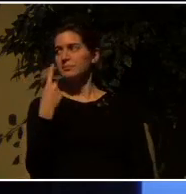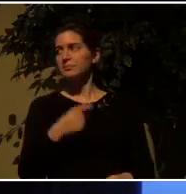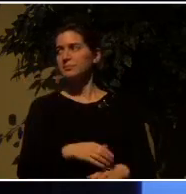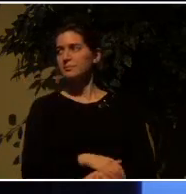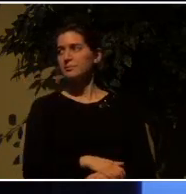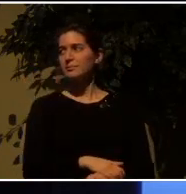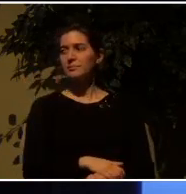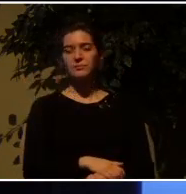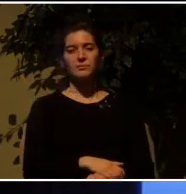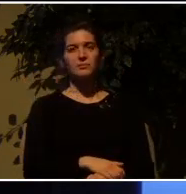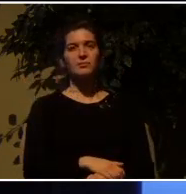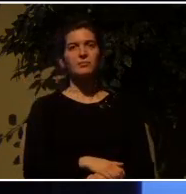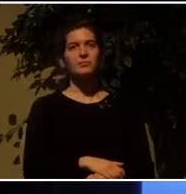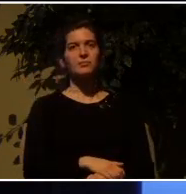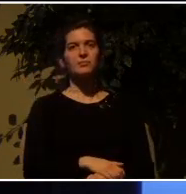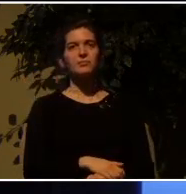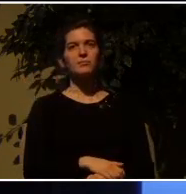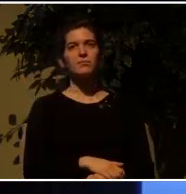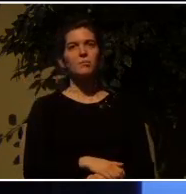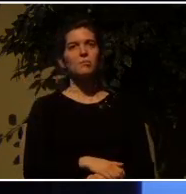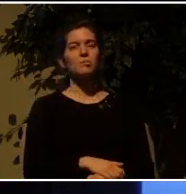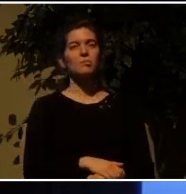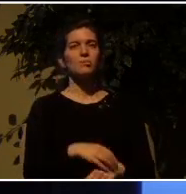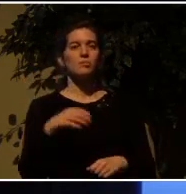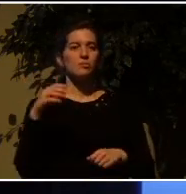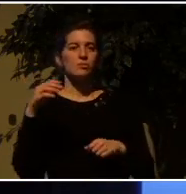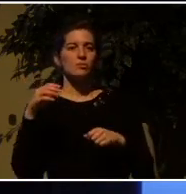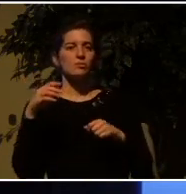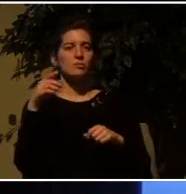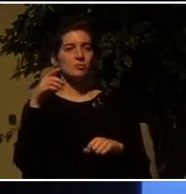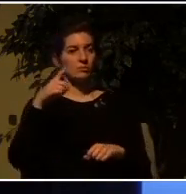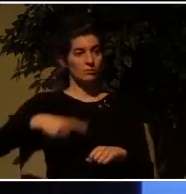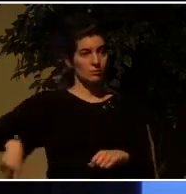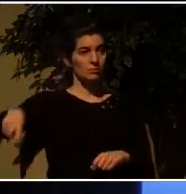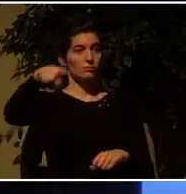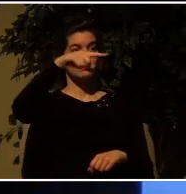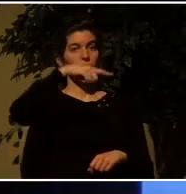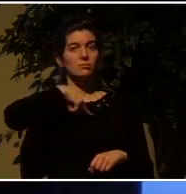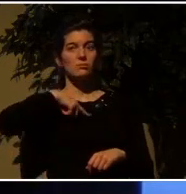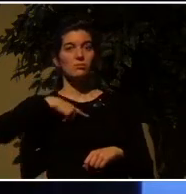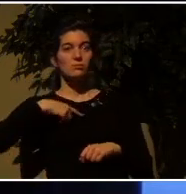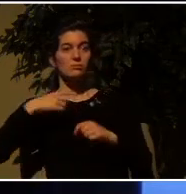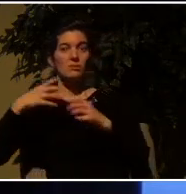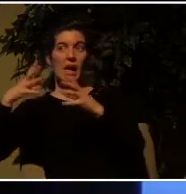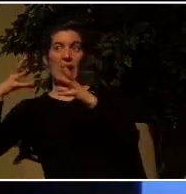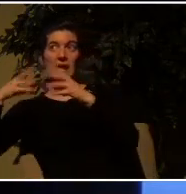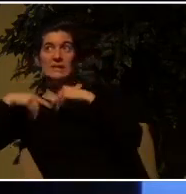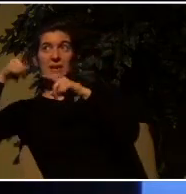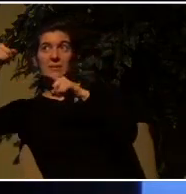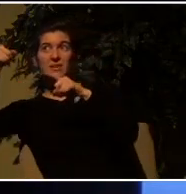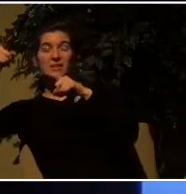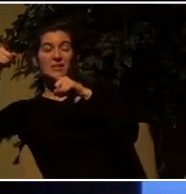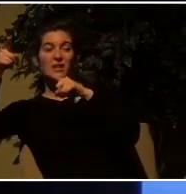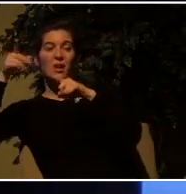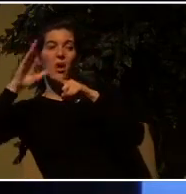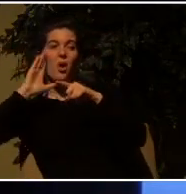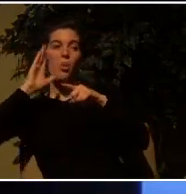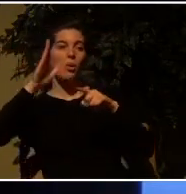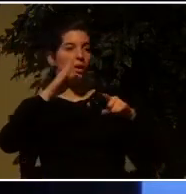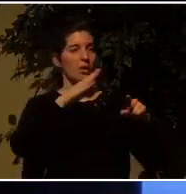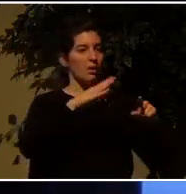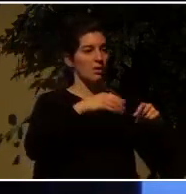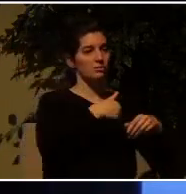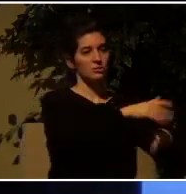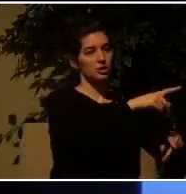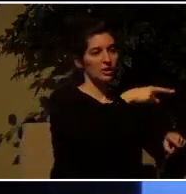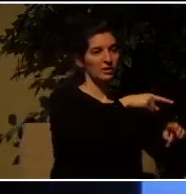And to the degree to which you and I embrace one or the other, to that degree, we will